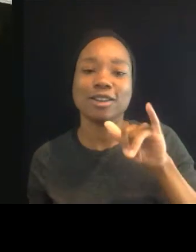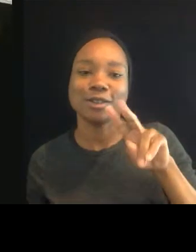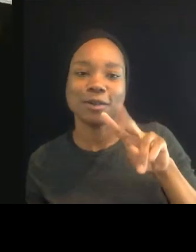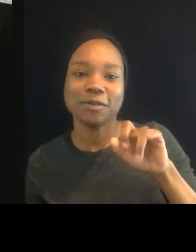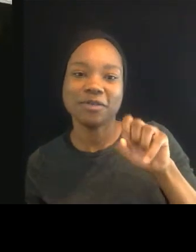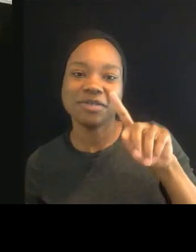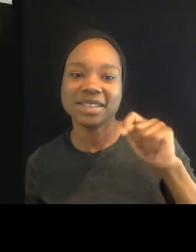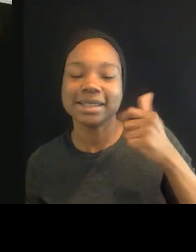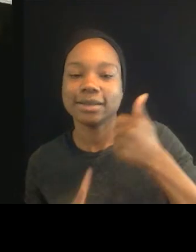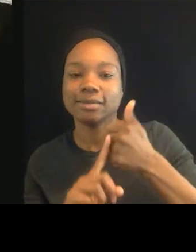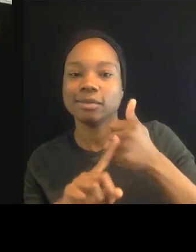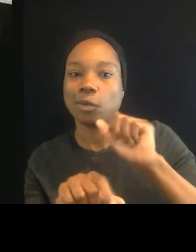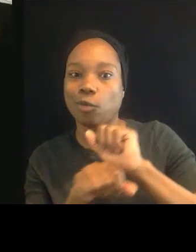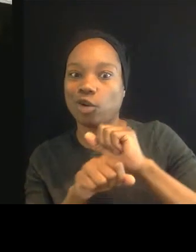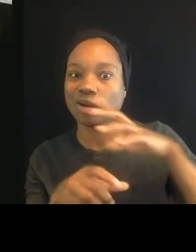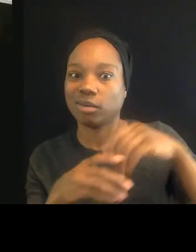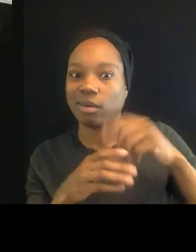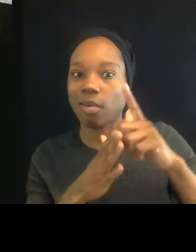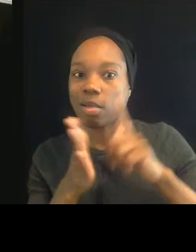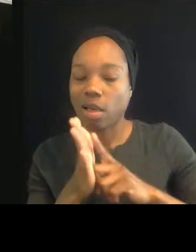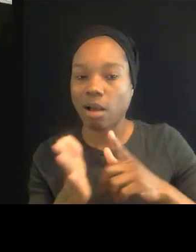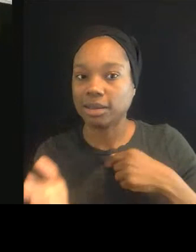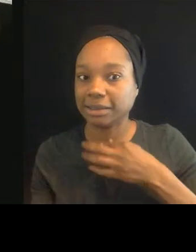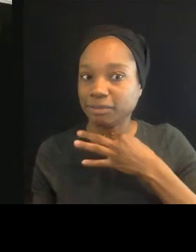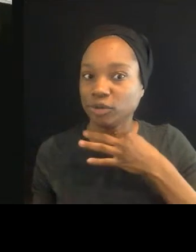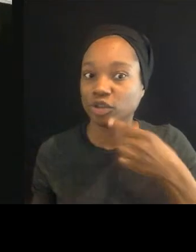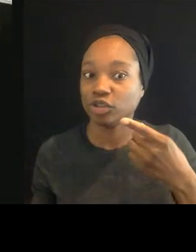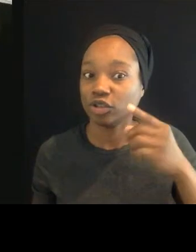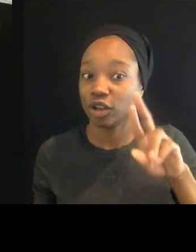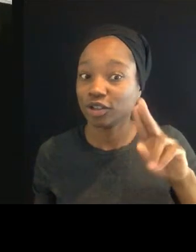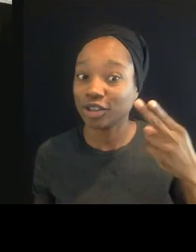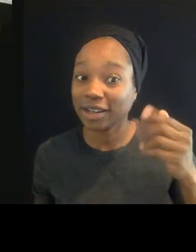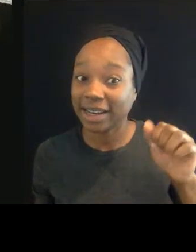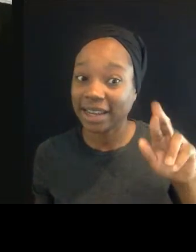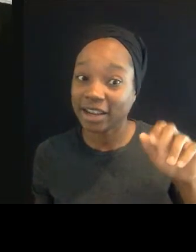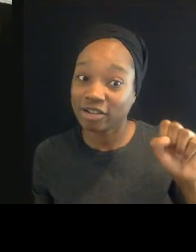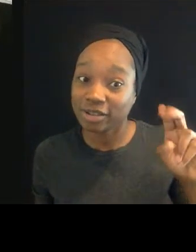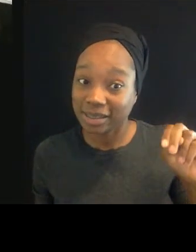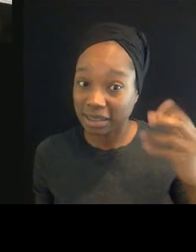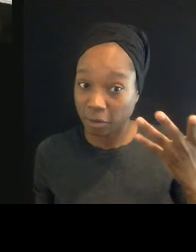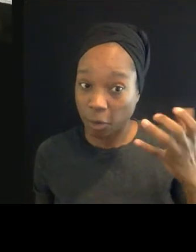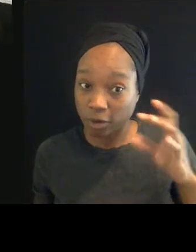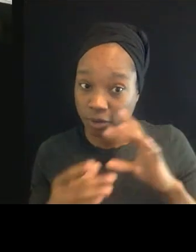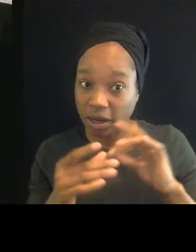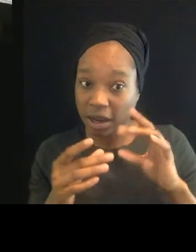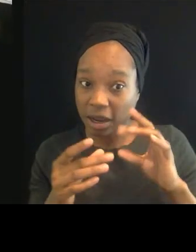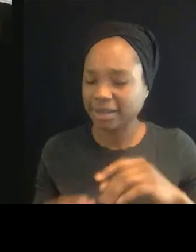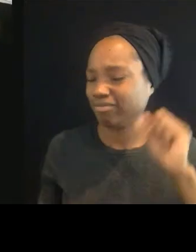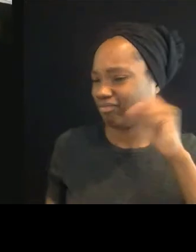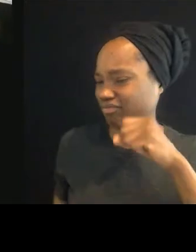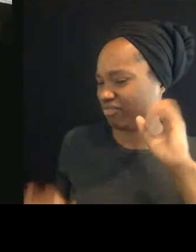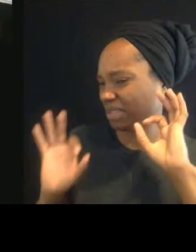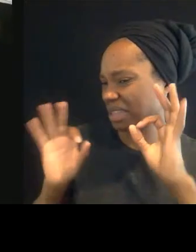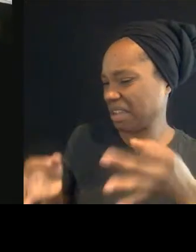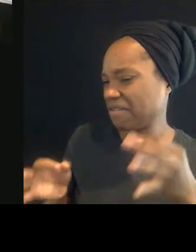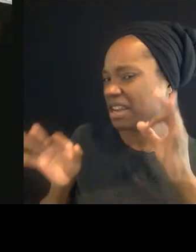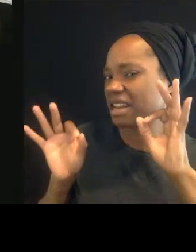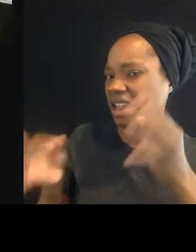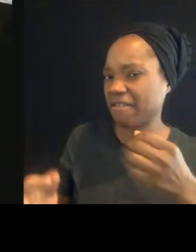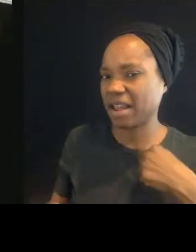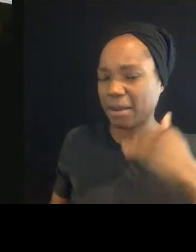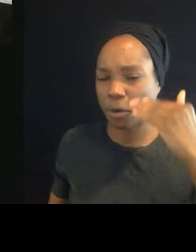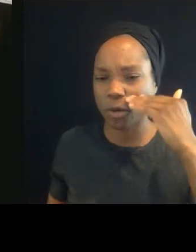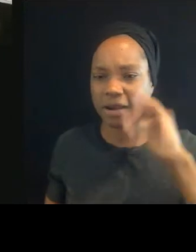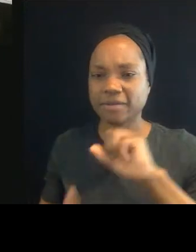talking about, Dr. Harrison? I don't know if you're working. yeah, I'm definitely aware of what you're talking about. I'm definitely aware of what you're talking about.